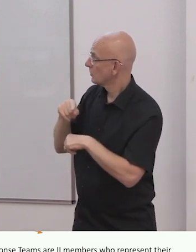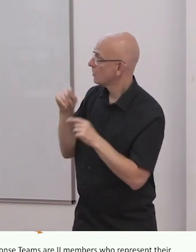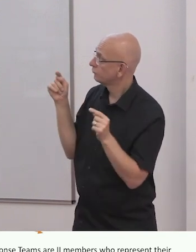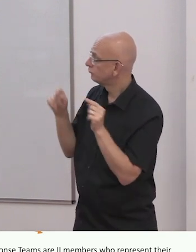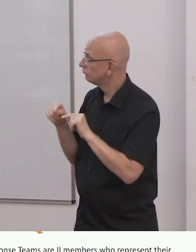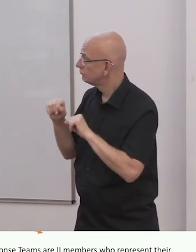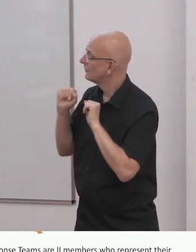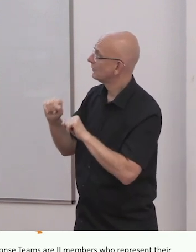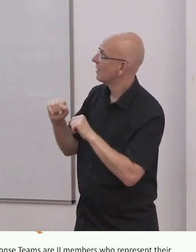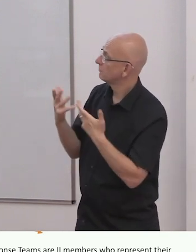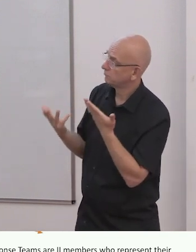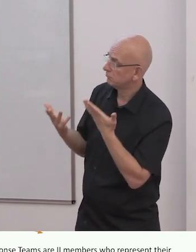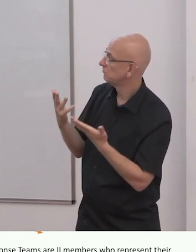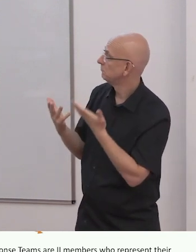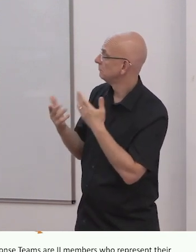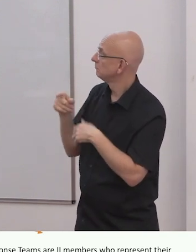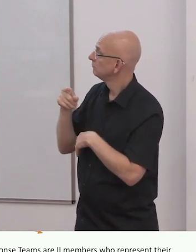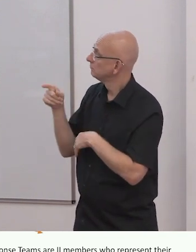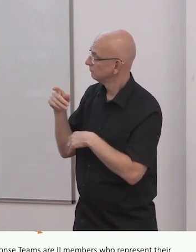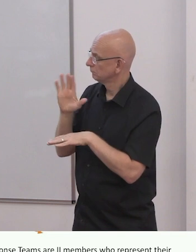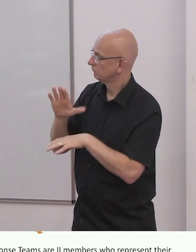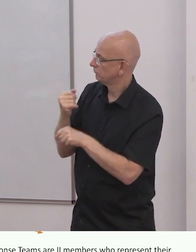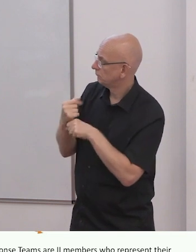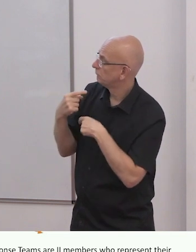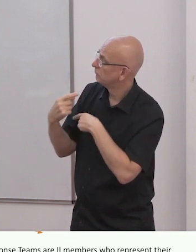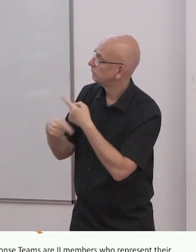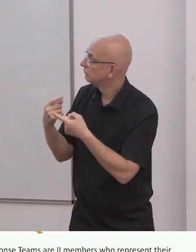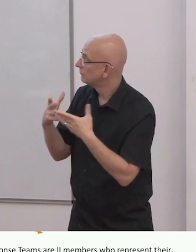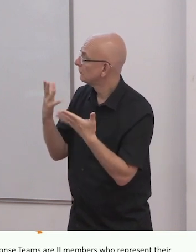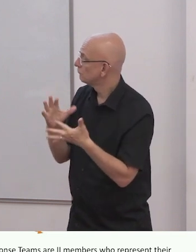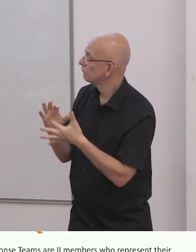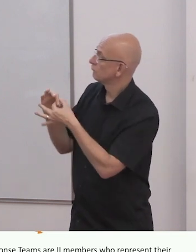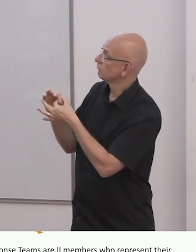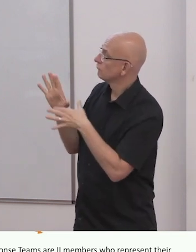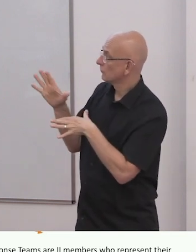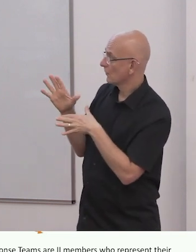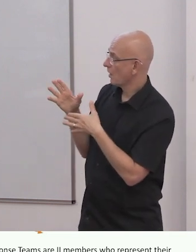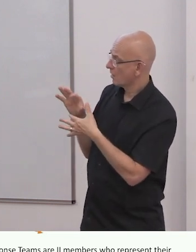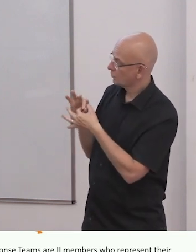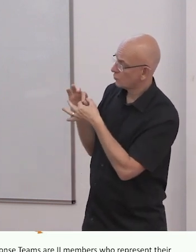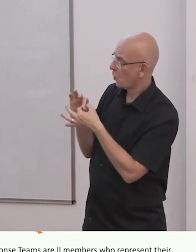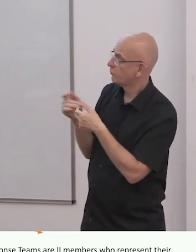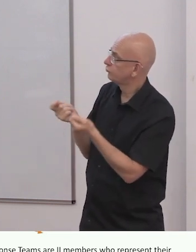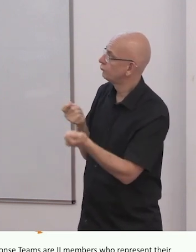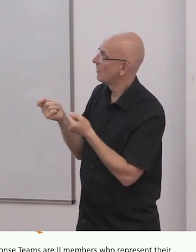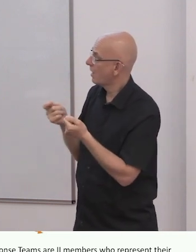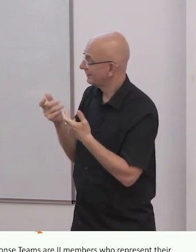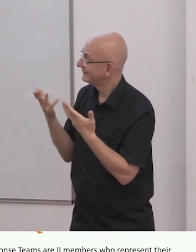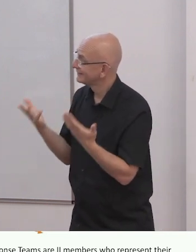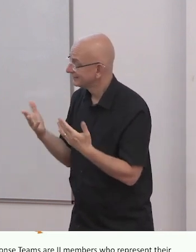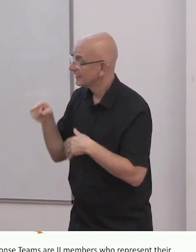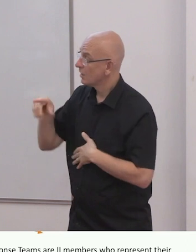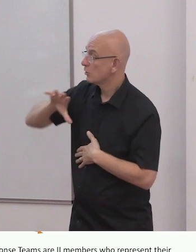response teams are Inclusion International members. They support the exchange of